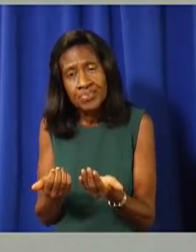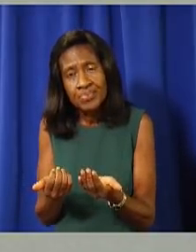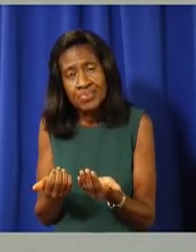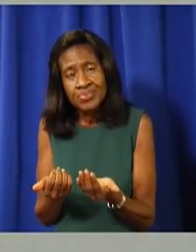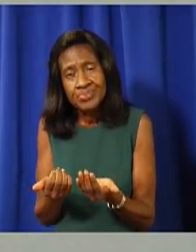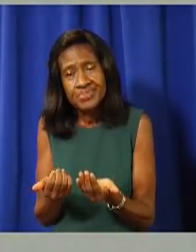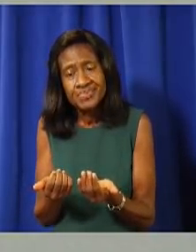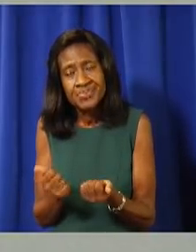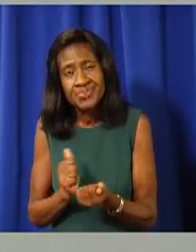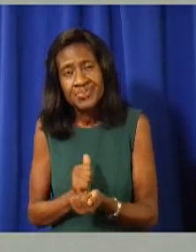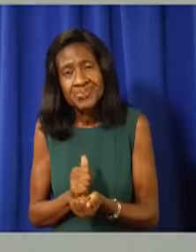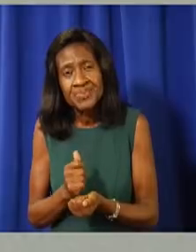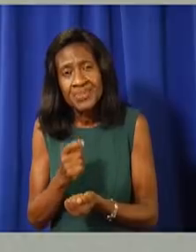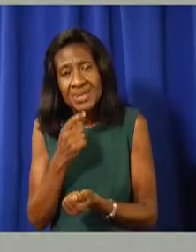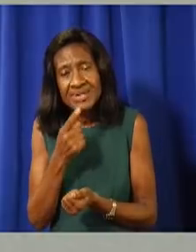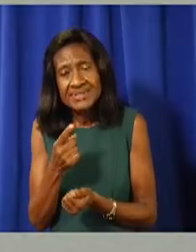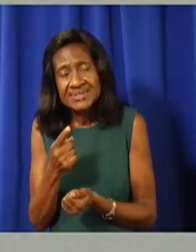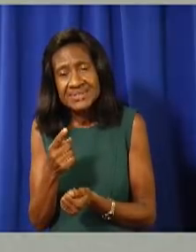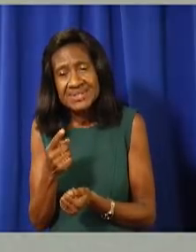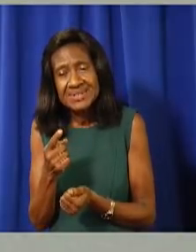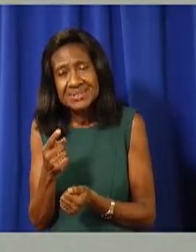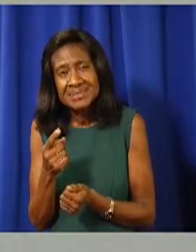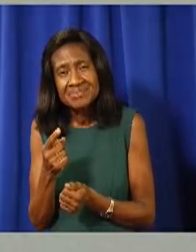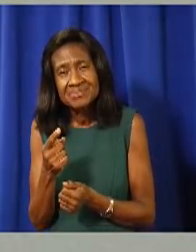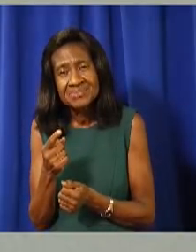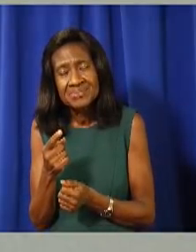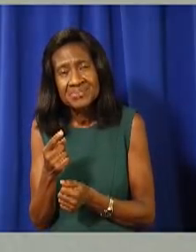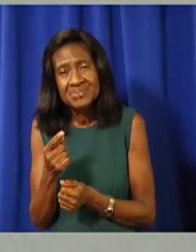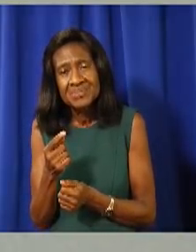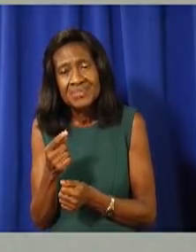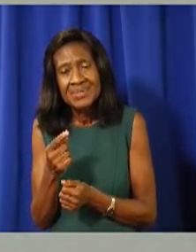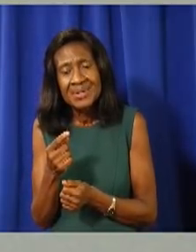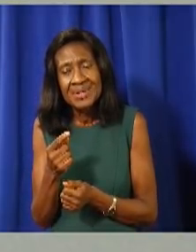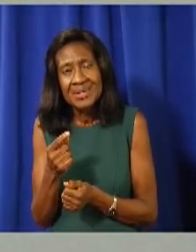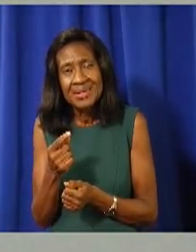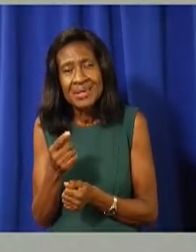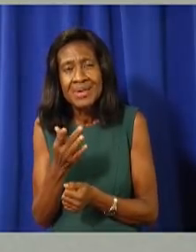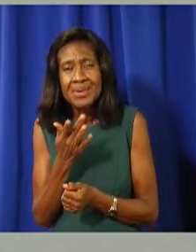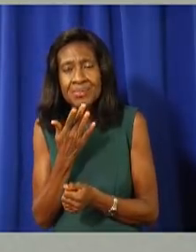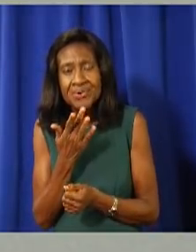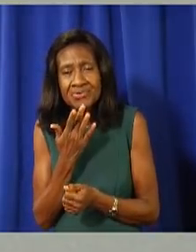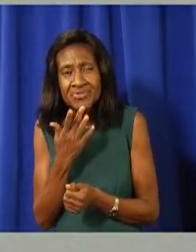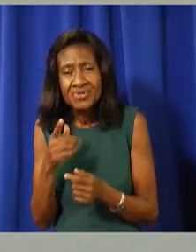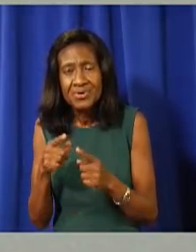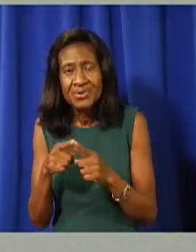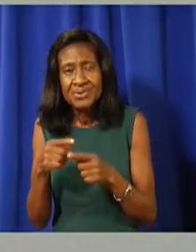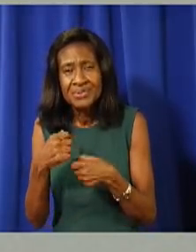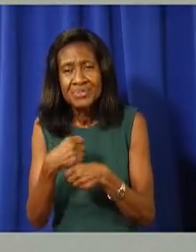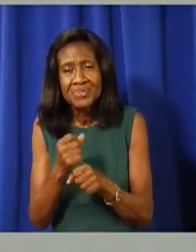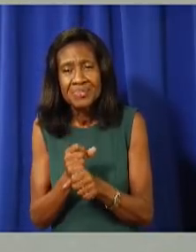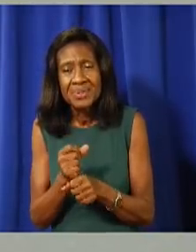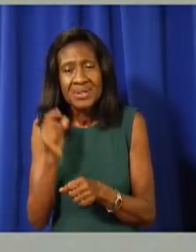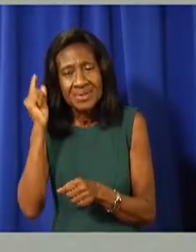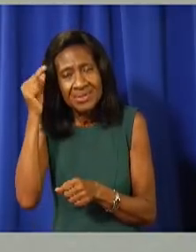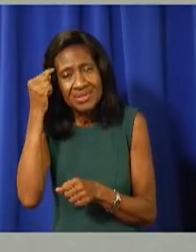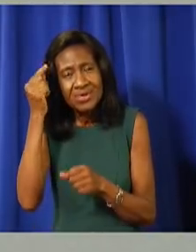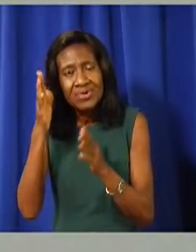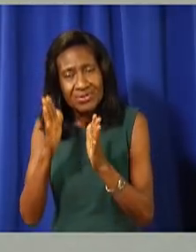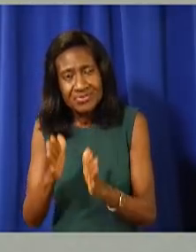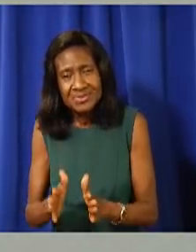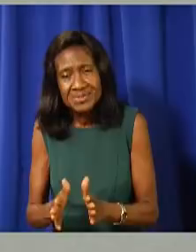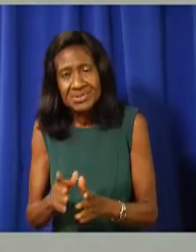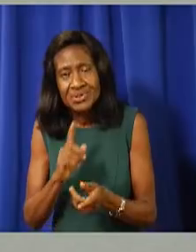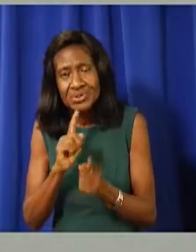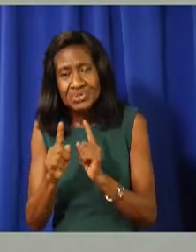I would prefer to, to let the governor, um, weighed in on issues like that, not trying to deflect at all, but, um,